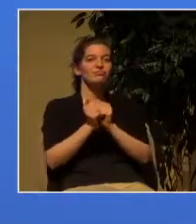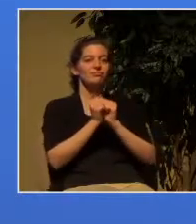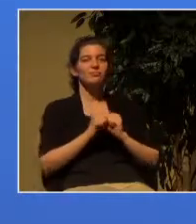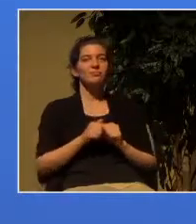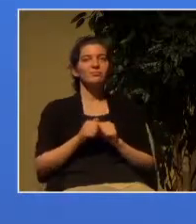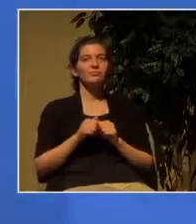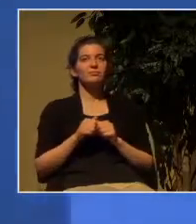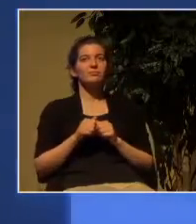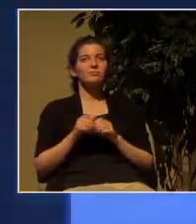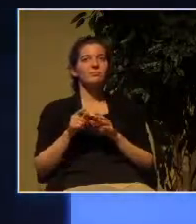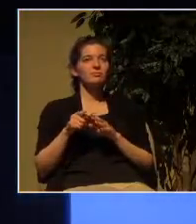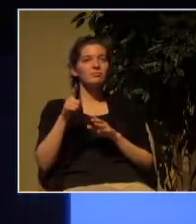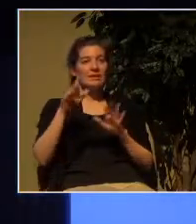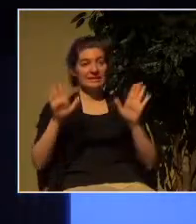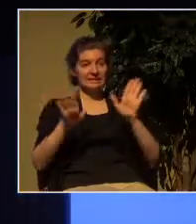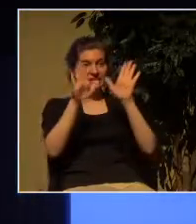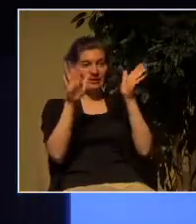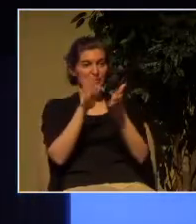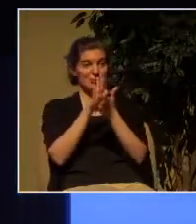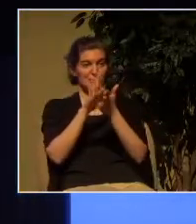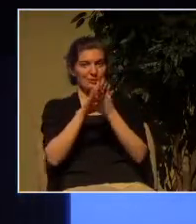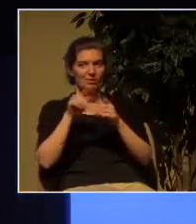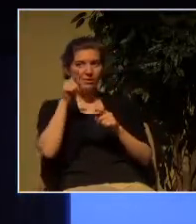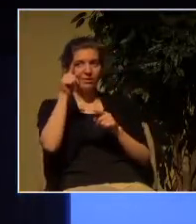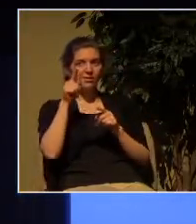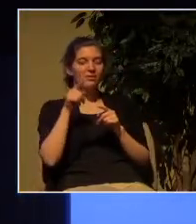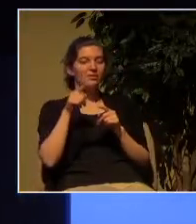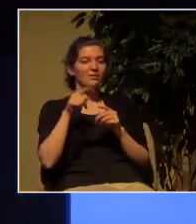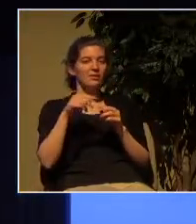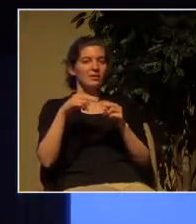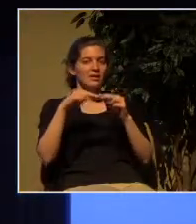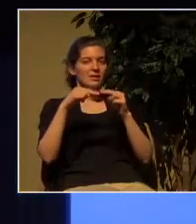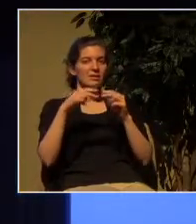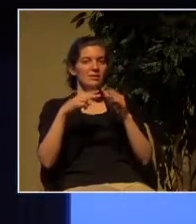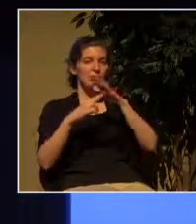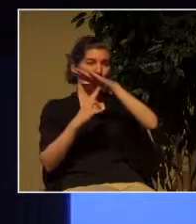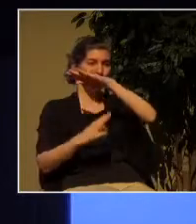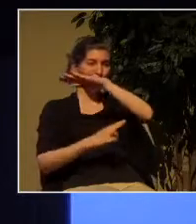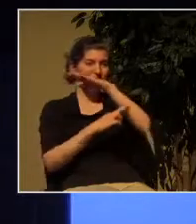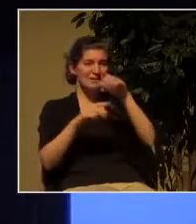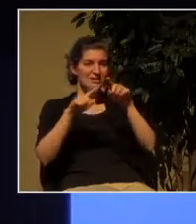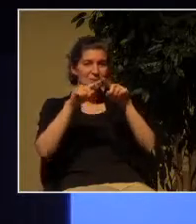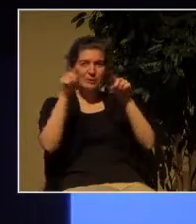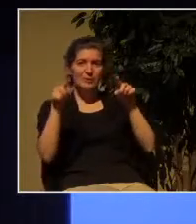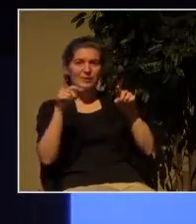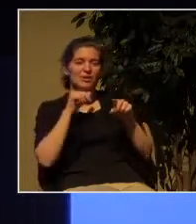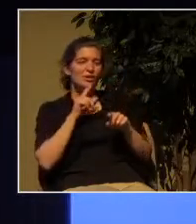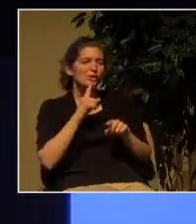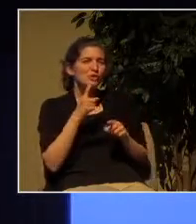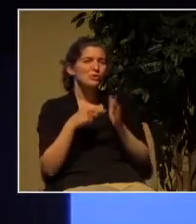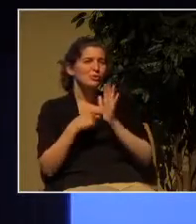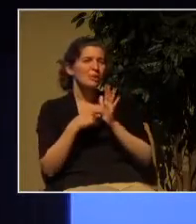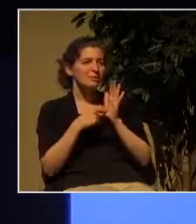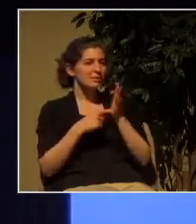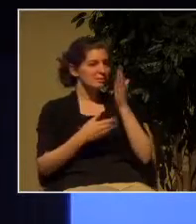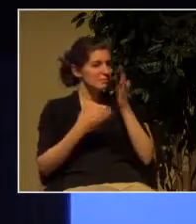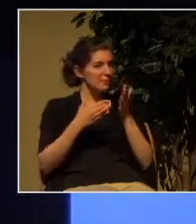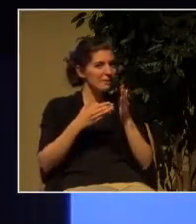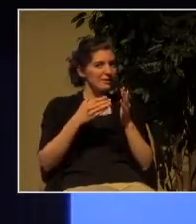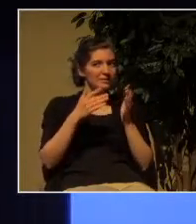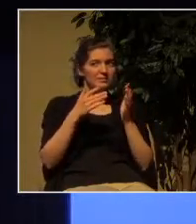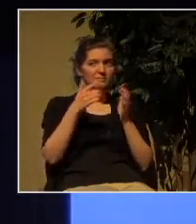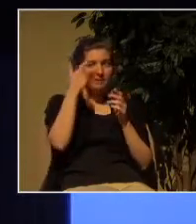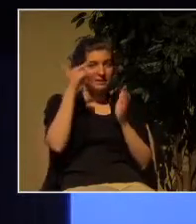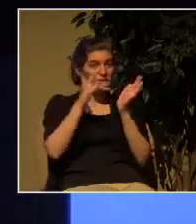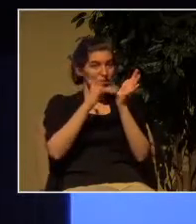over here is a Sunday school not sure what the little bridge represents that verse says that Jesus is the way I suspect the water represents